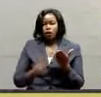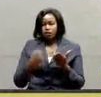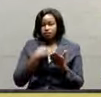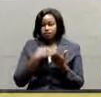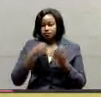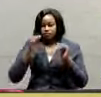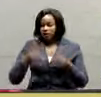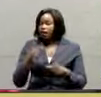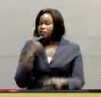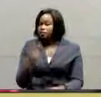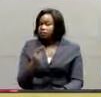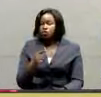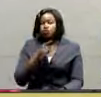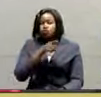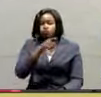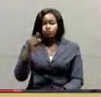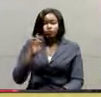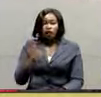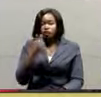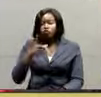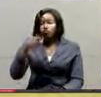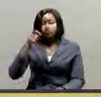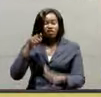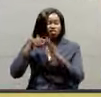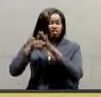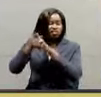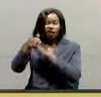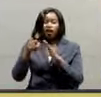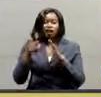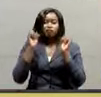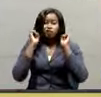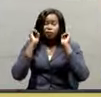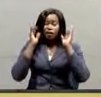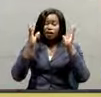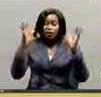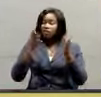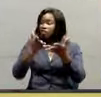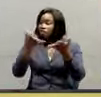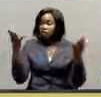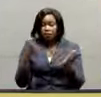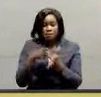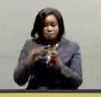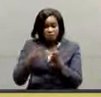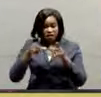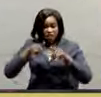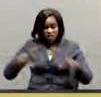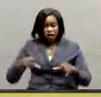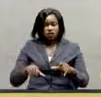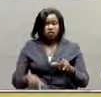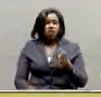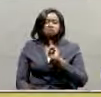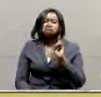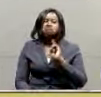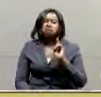You cannot go in a deep somewhere in Movende and buy land as a foreigner.